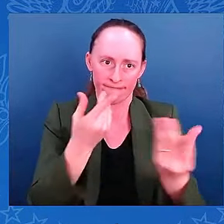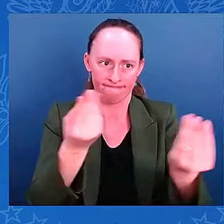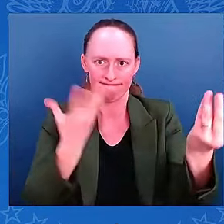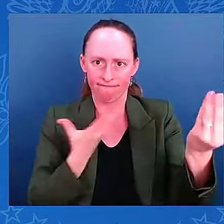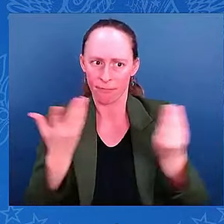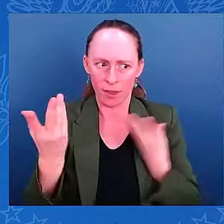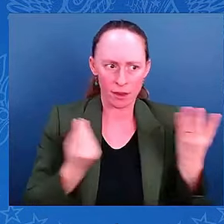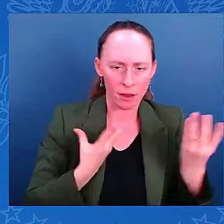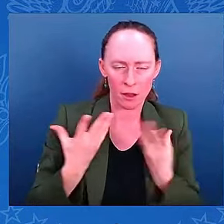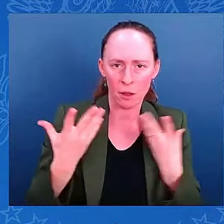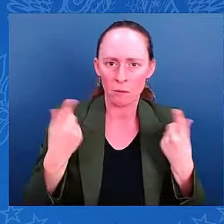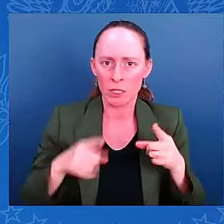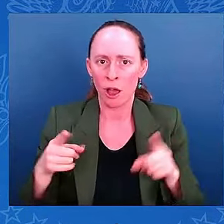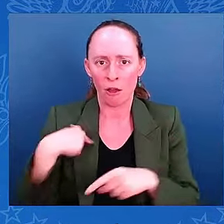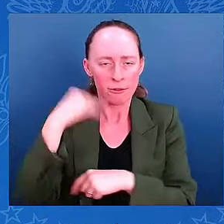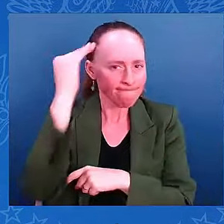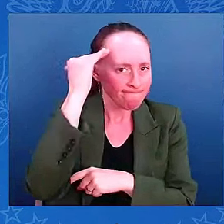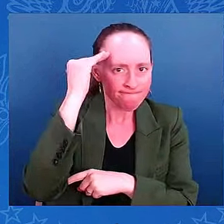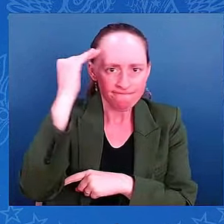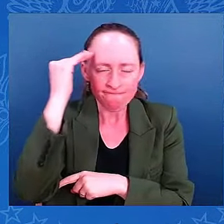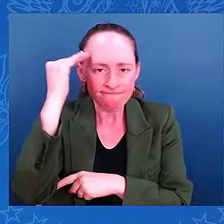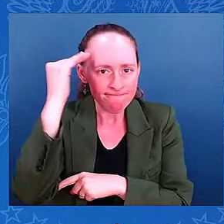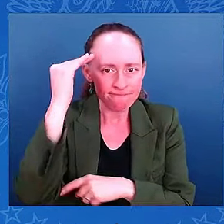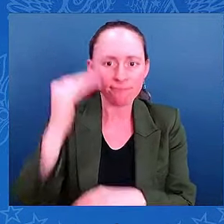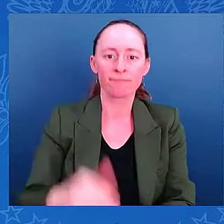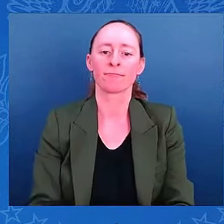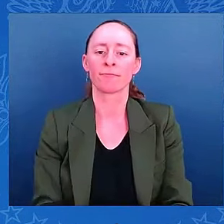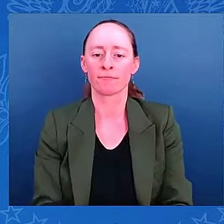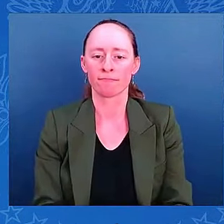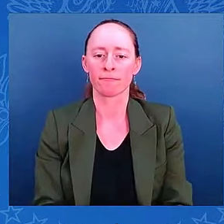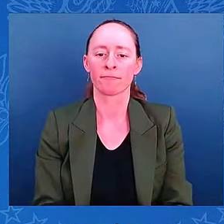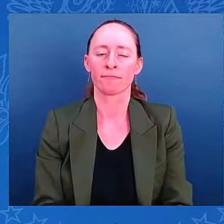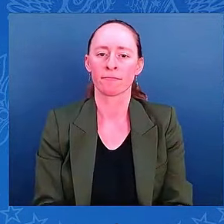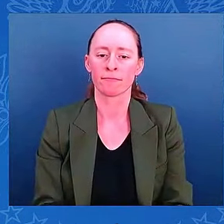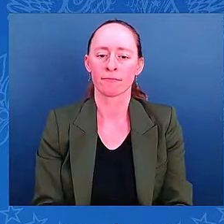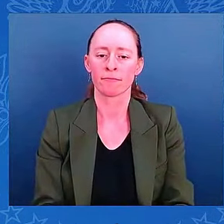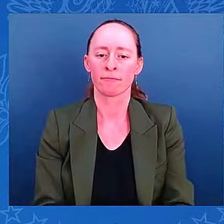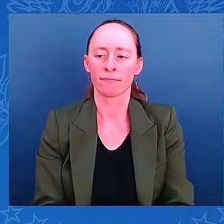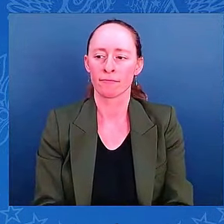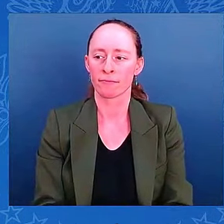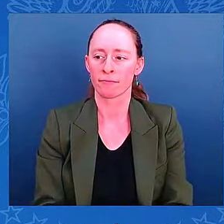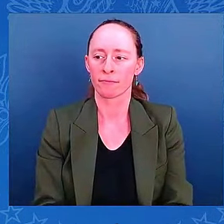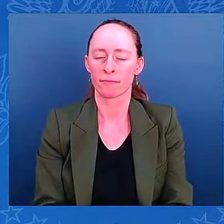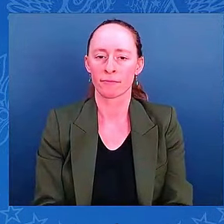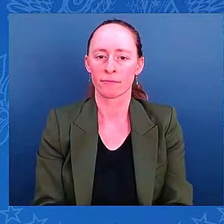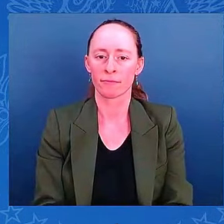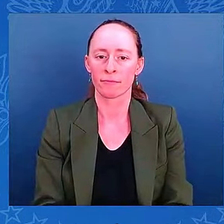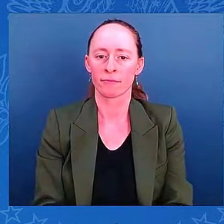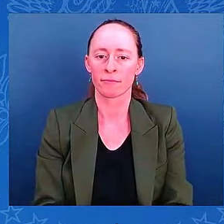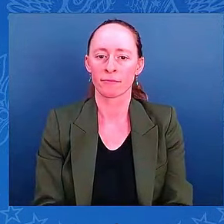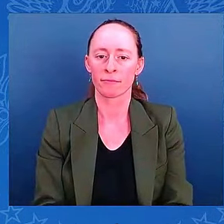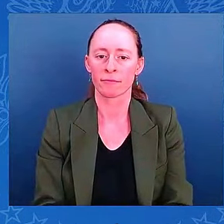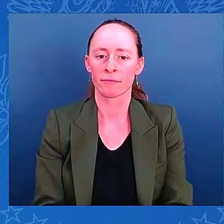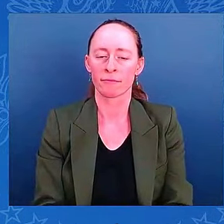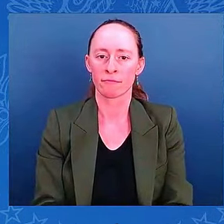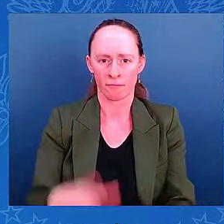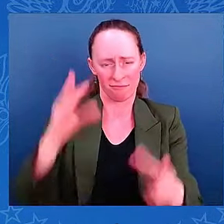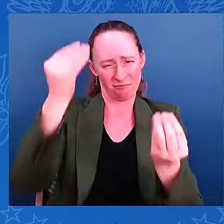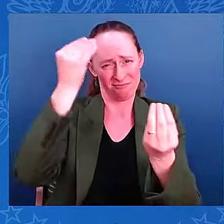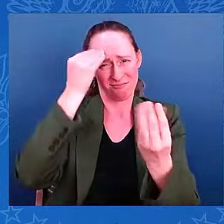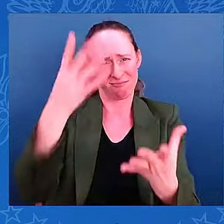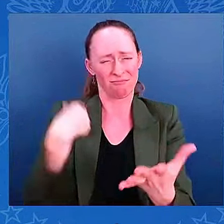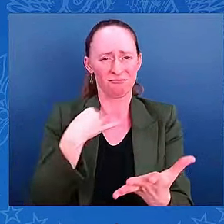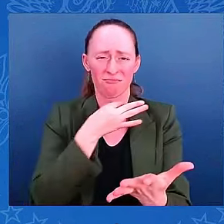more can you tell us about how the location of this storm is going to affect the storm